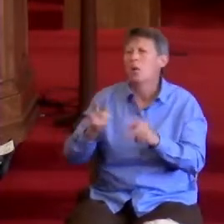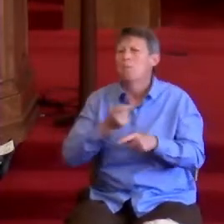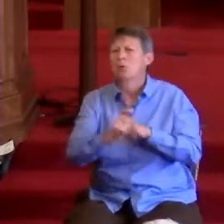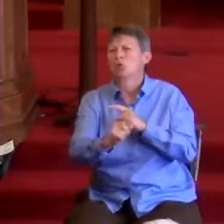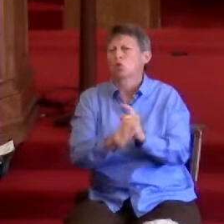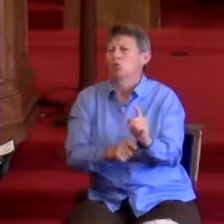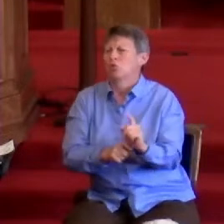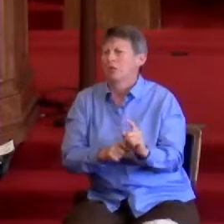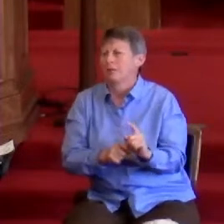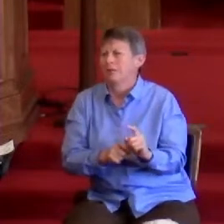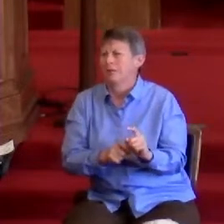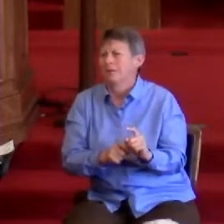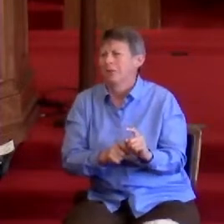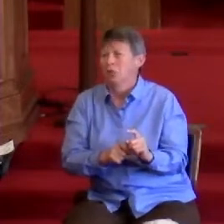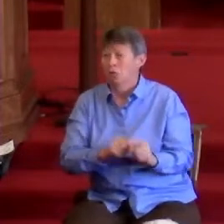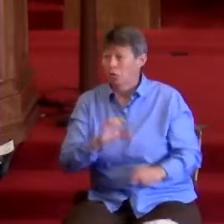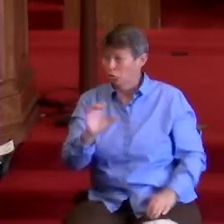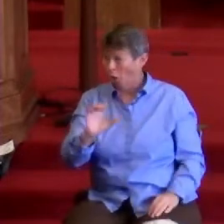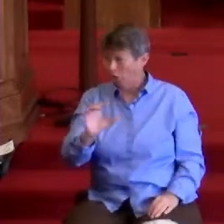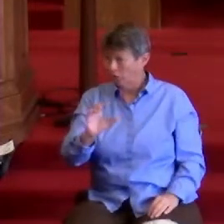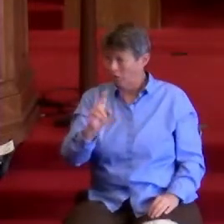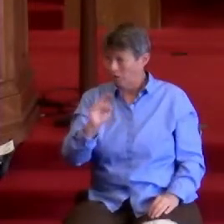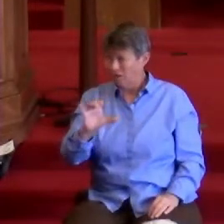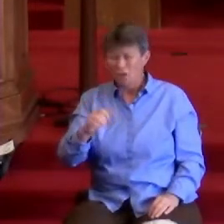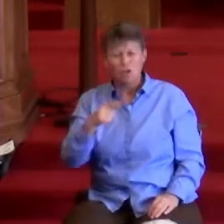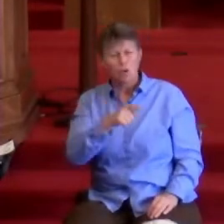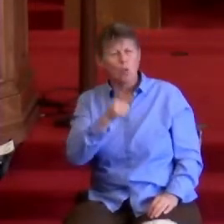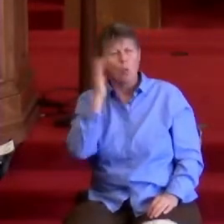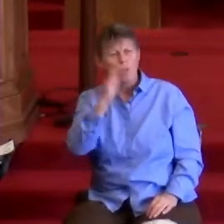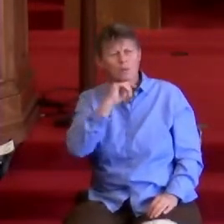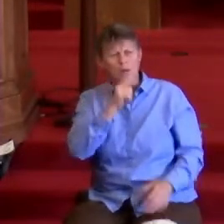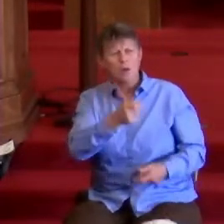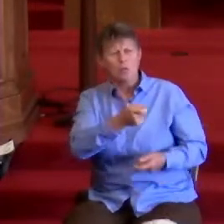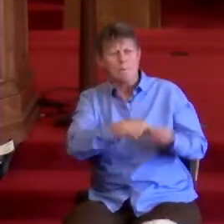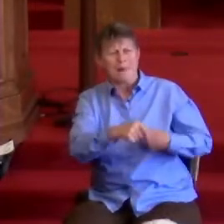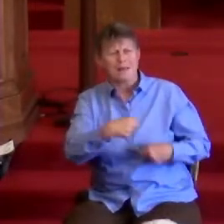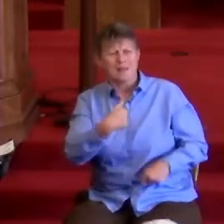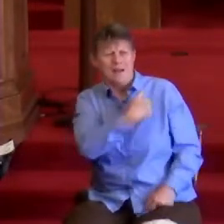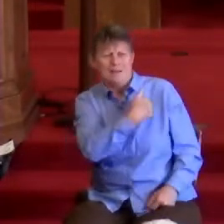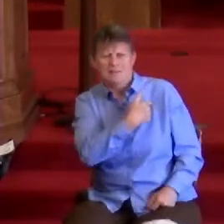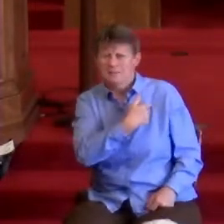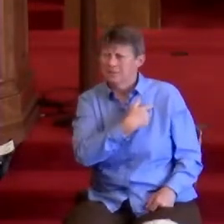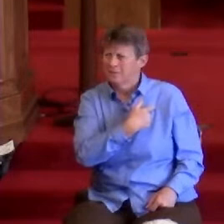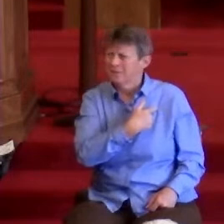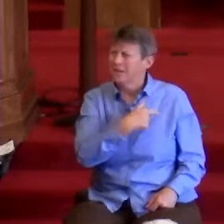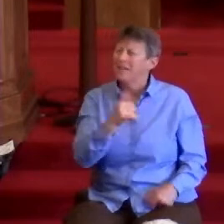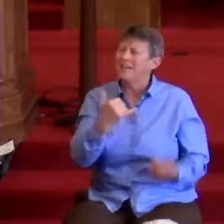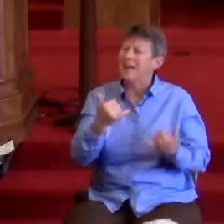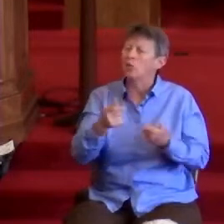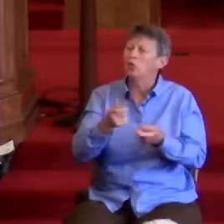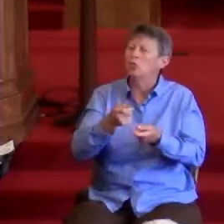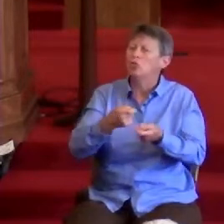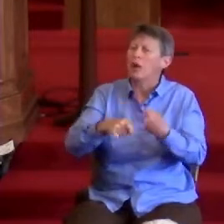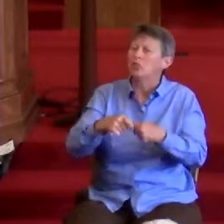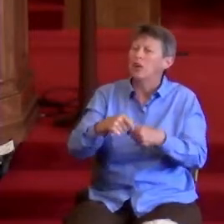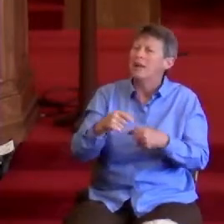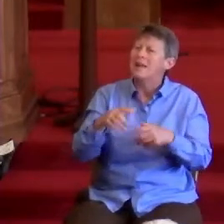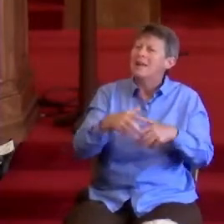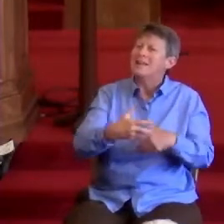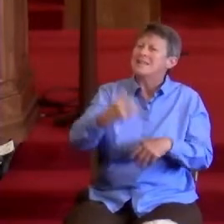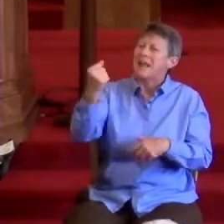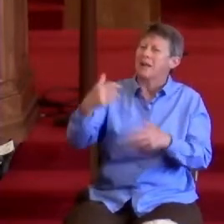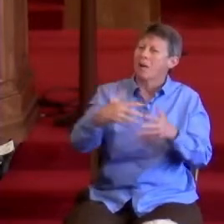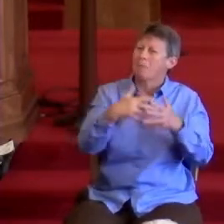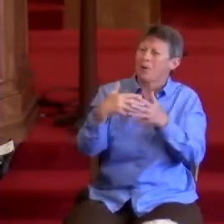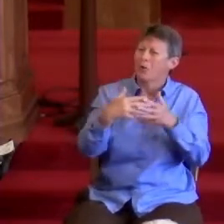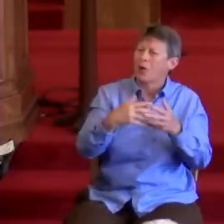Charlottesville's you will not replace us, hides behind such slogans as take America back for God.